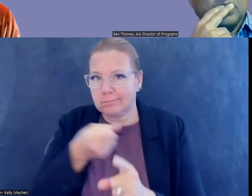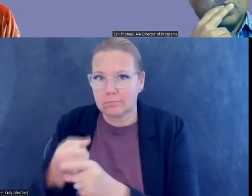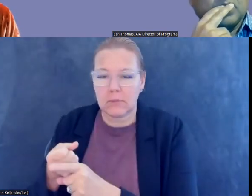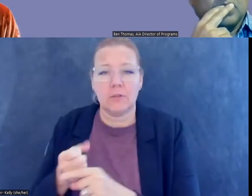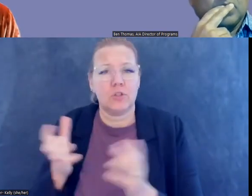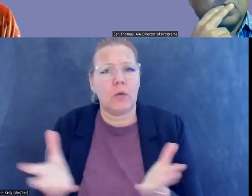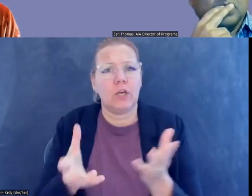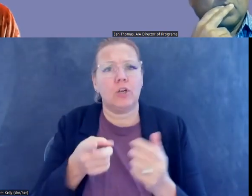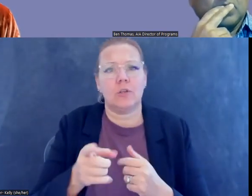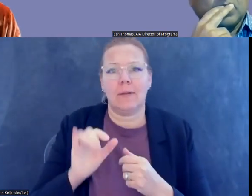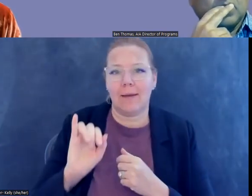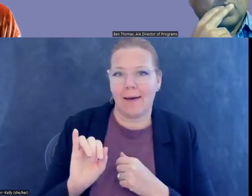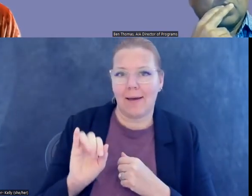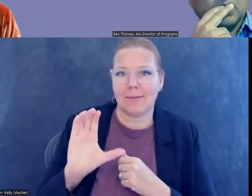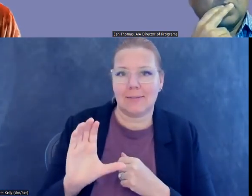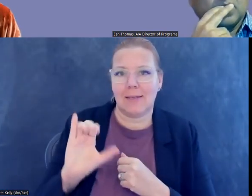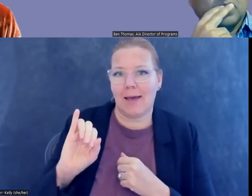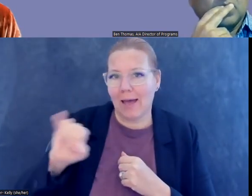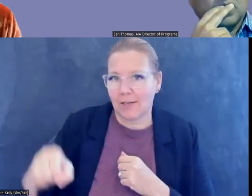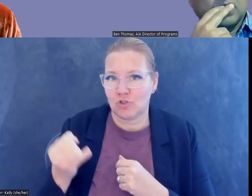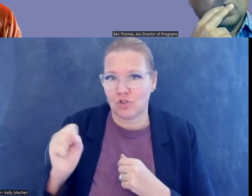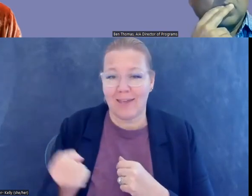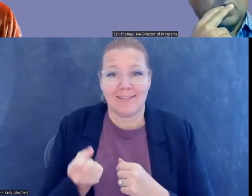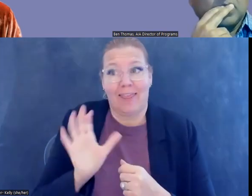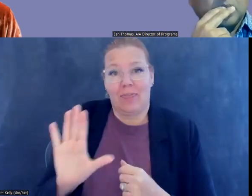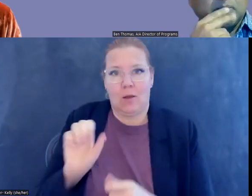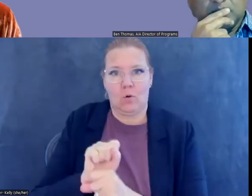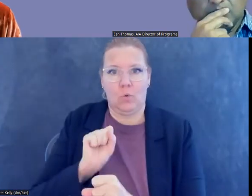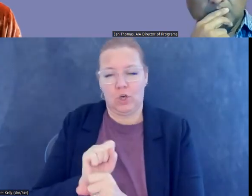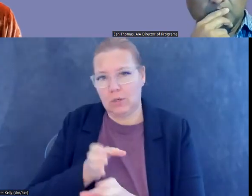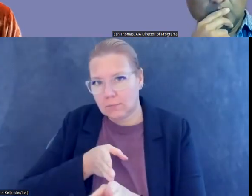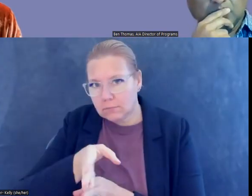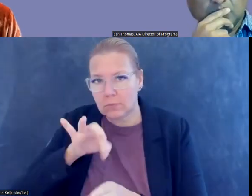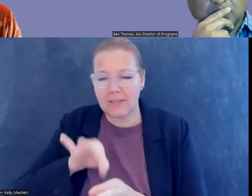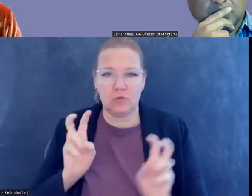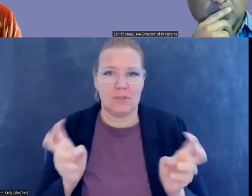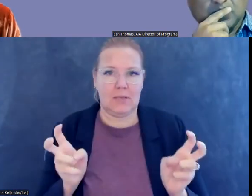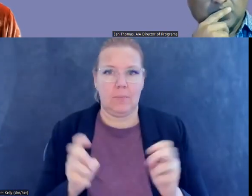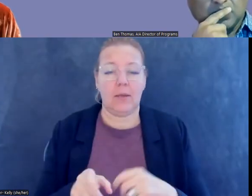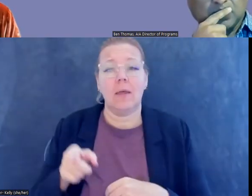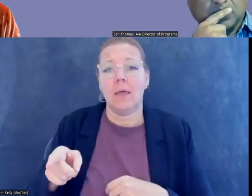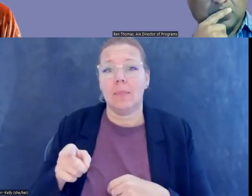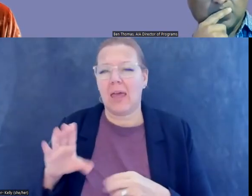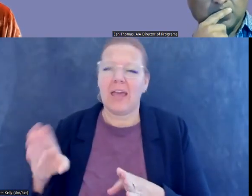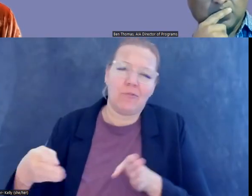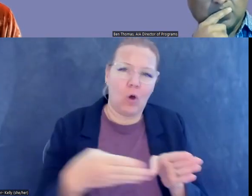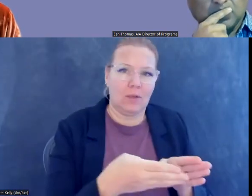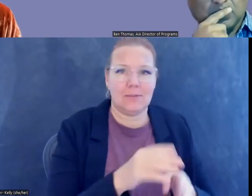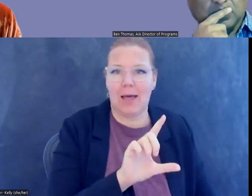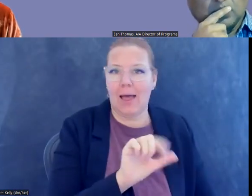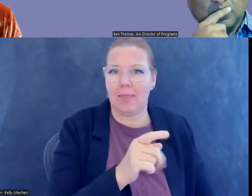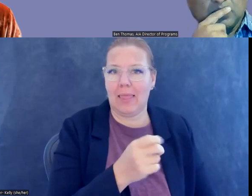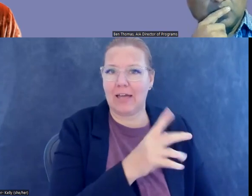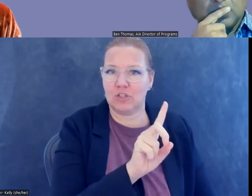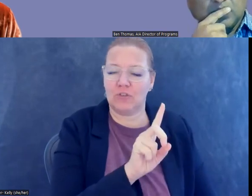to look at the ICIJ's work on this topic. Um, they have focused on Latchford, but it's gone, it's going much